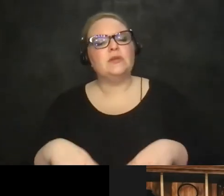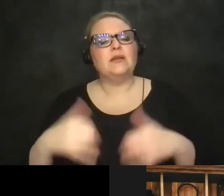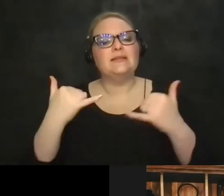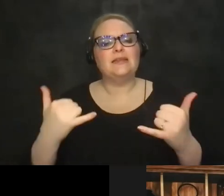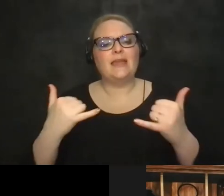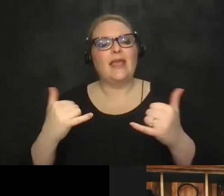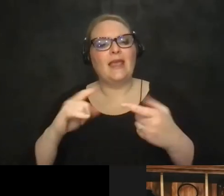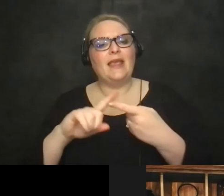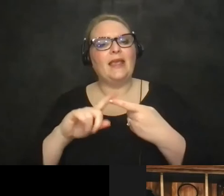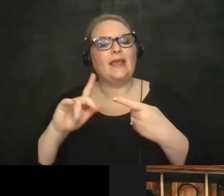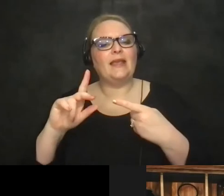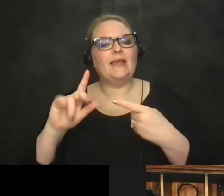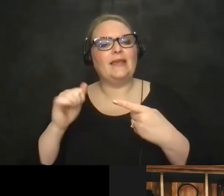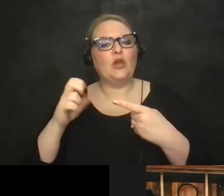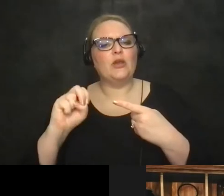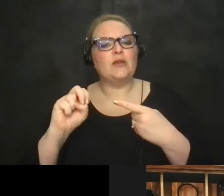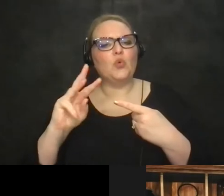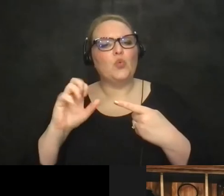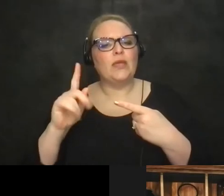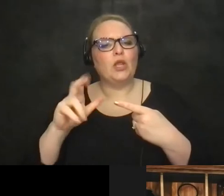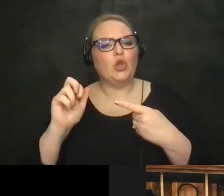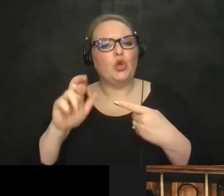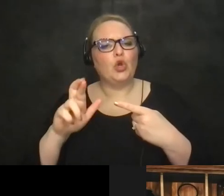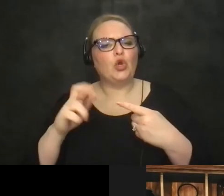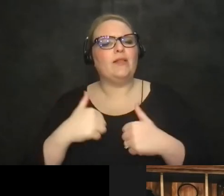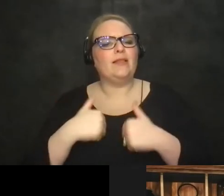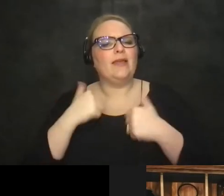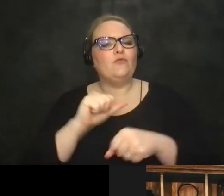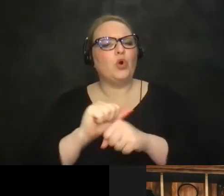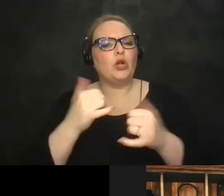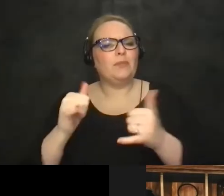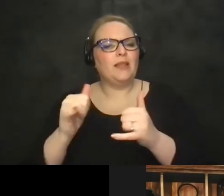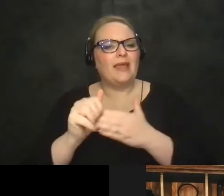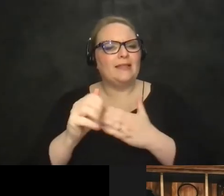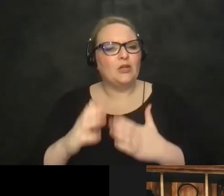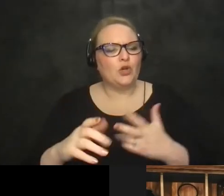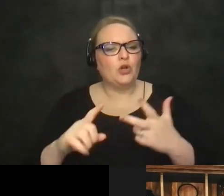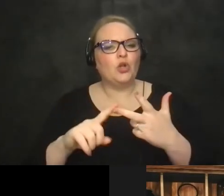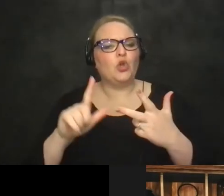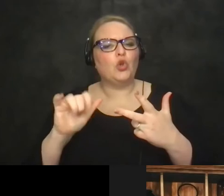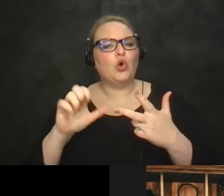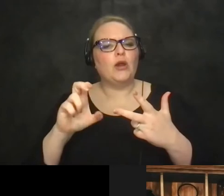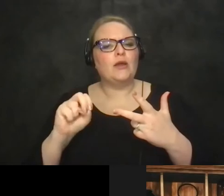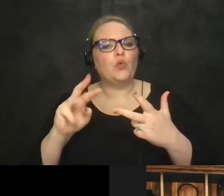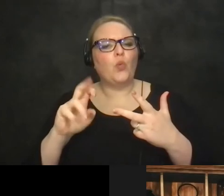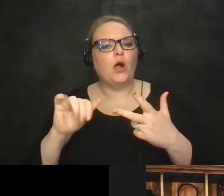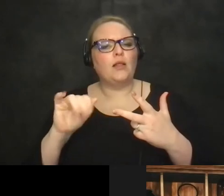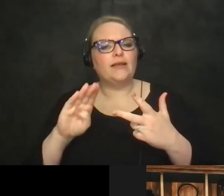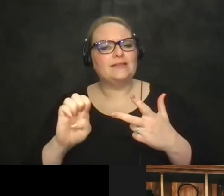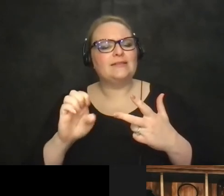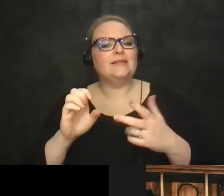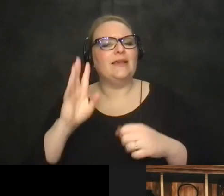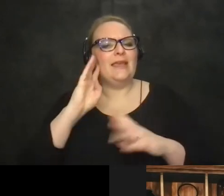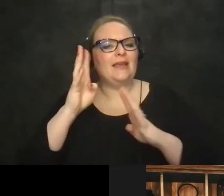have Karen Wheeler co-leader of live work play Lauren Wallace employment specialist with innovative community